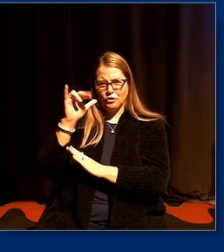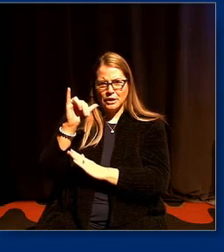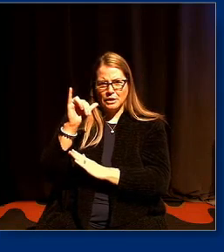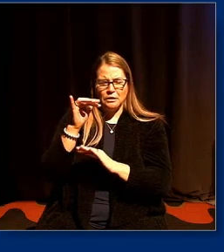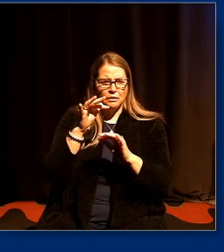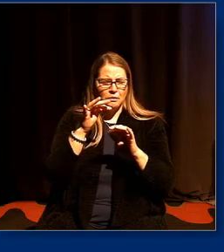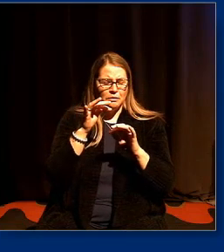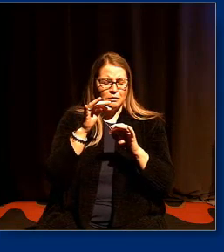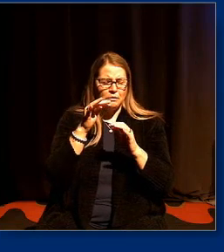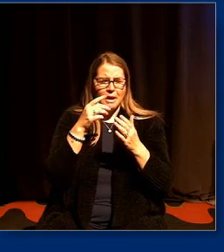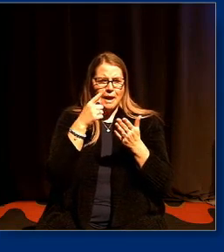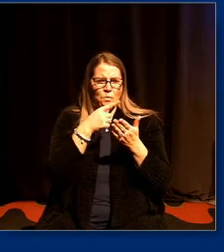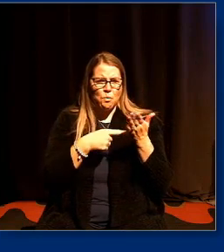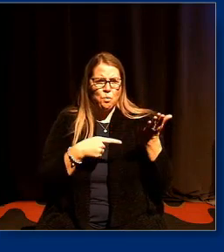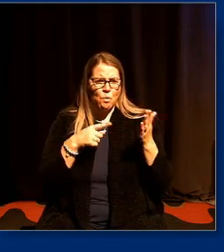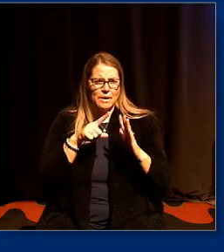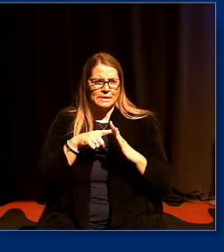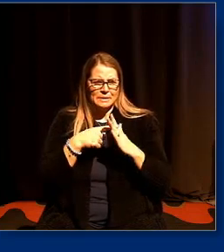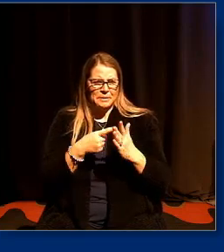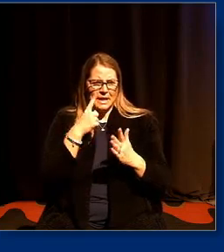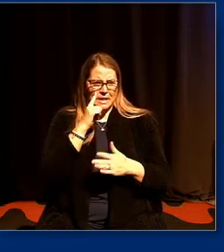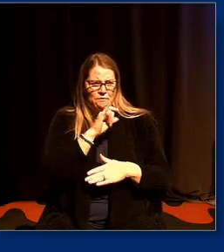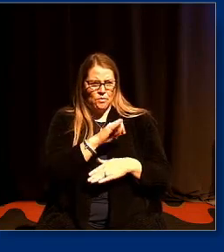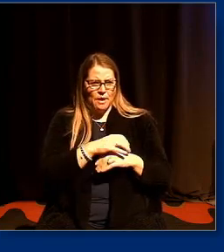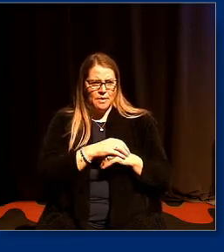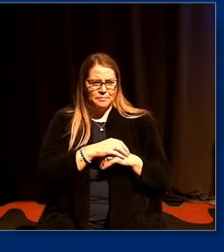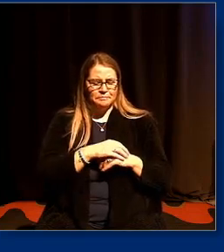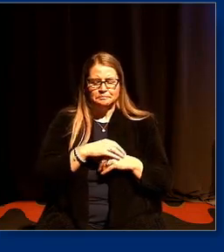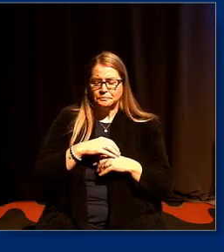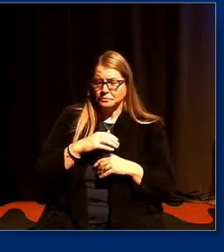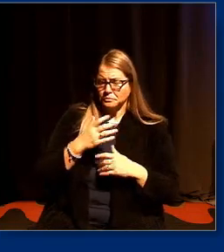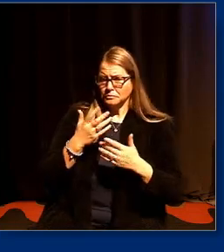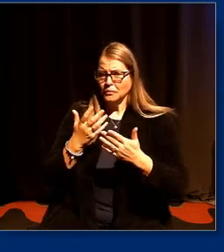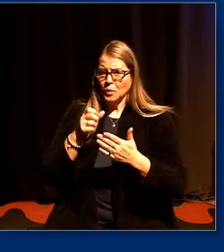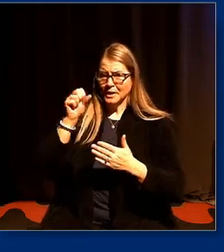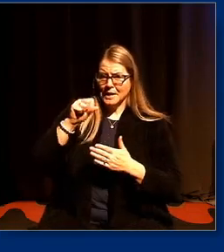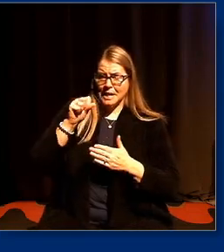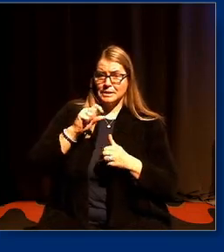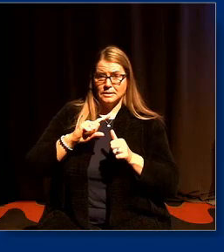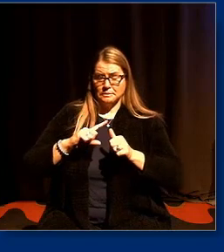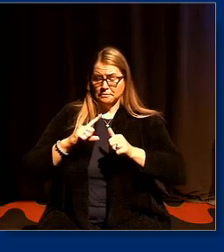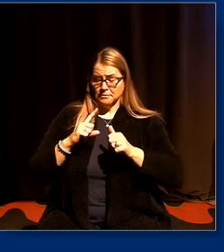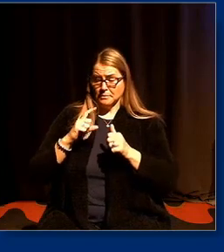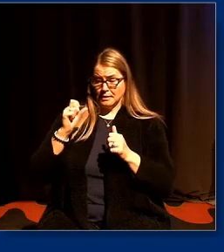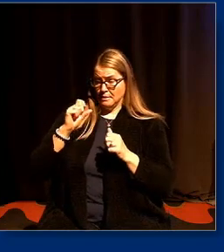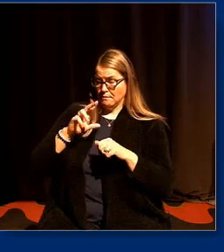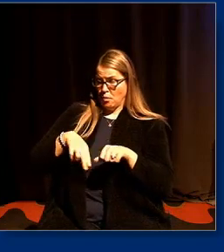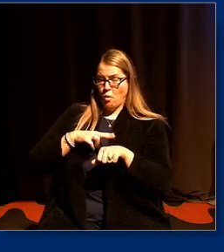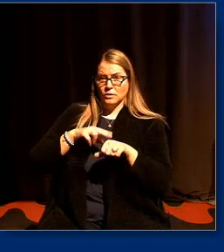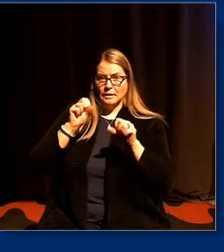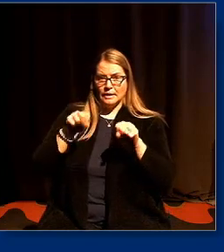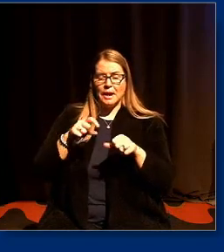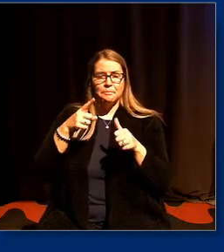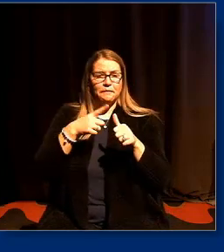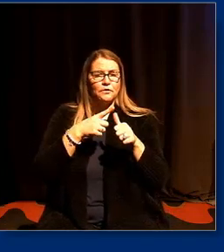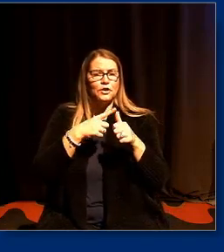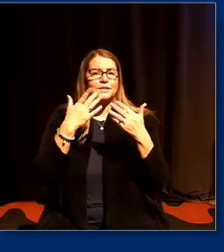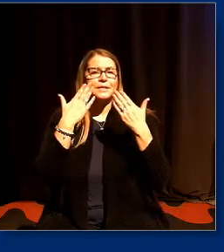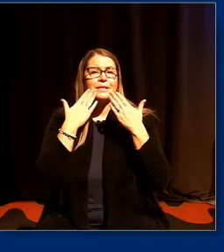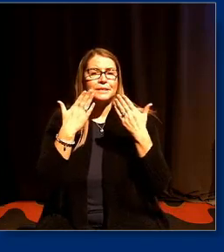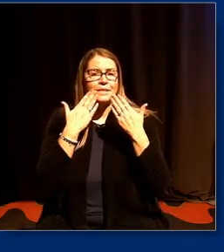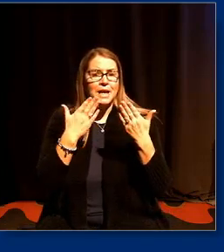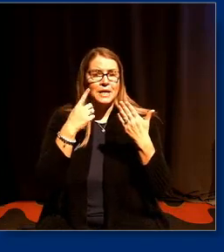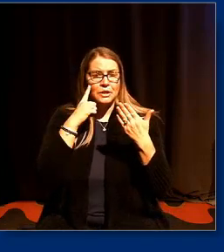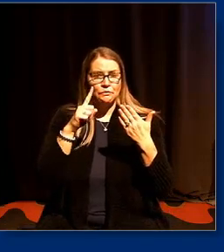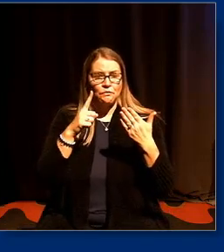thanks uh yeah i mean first of all to say thank you to jolando for for